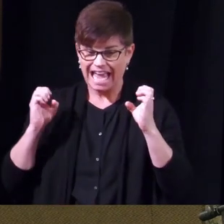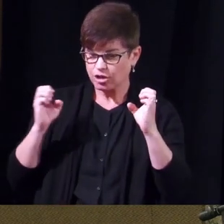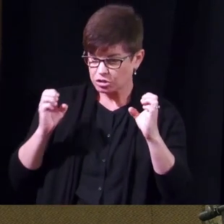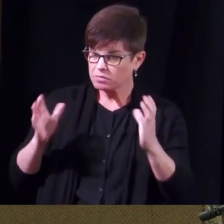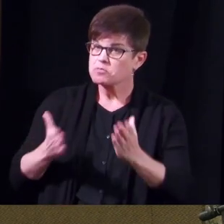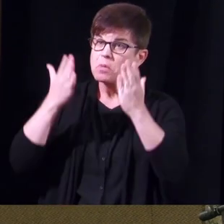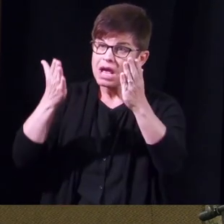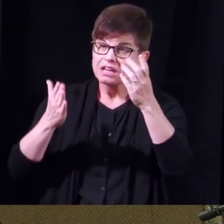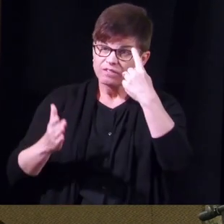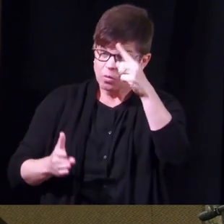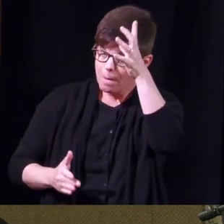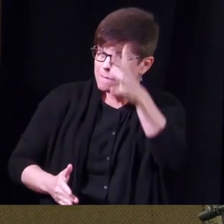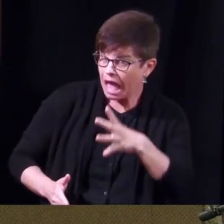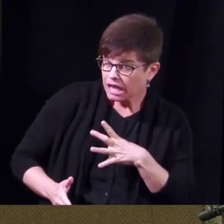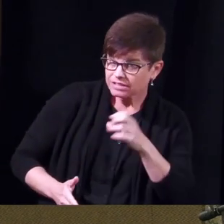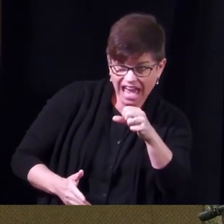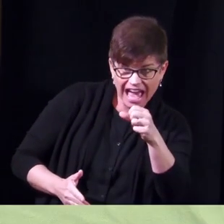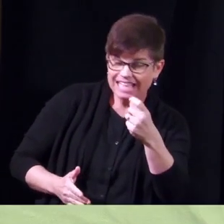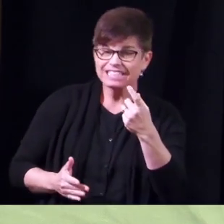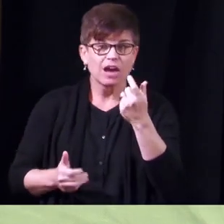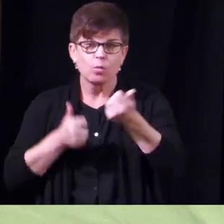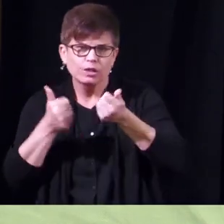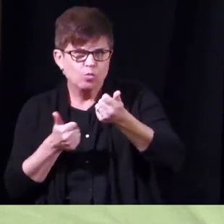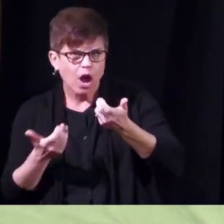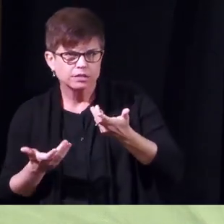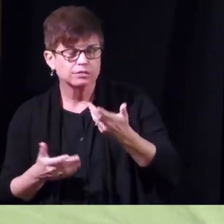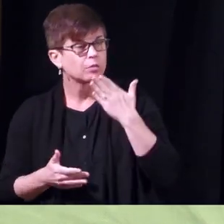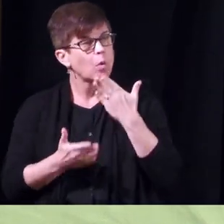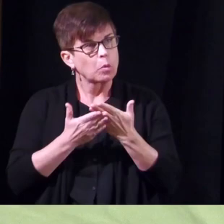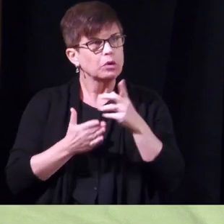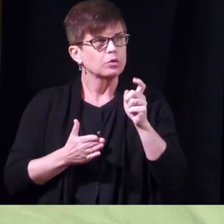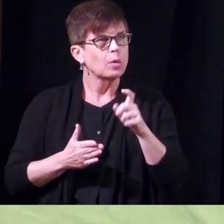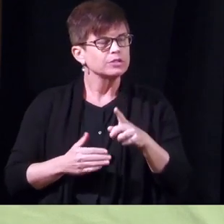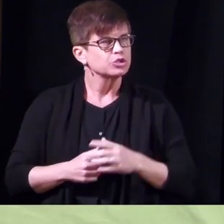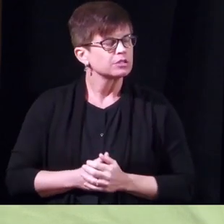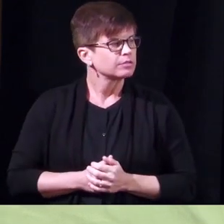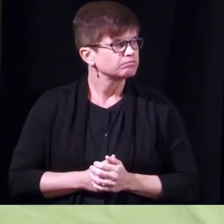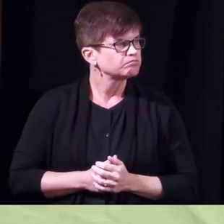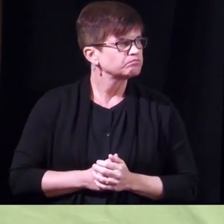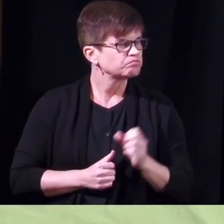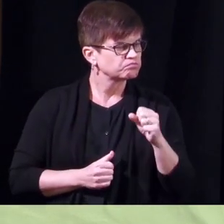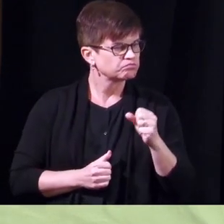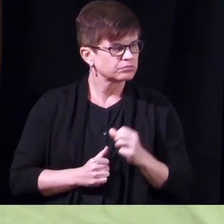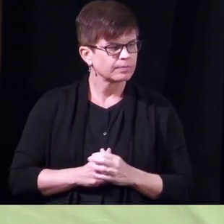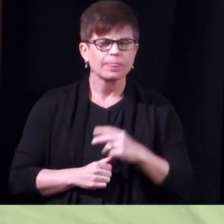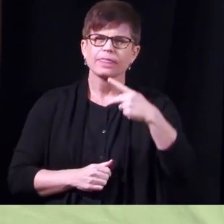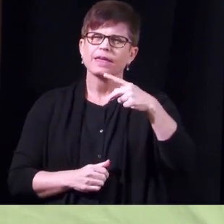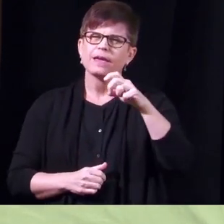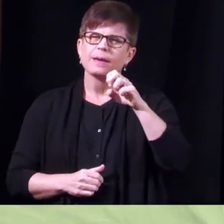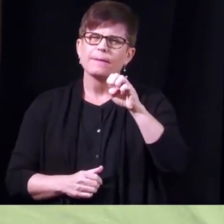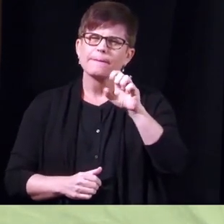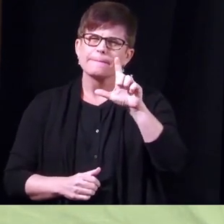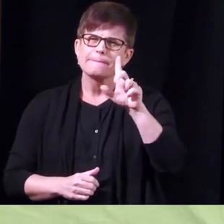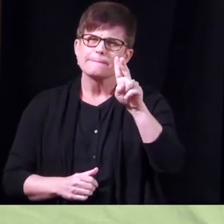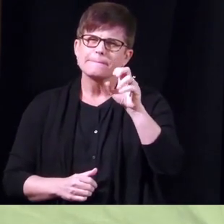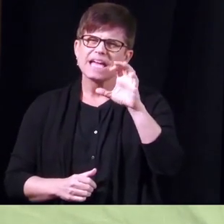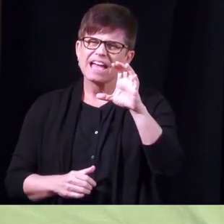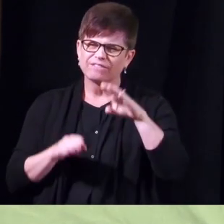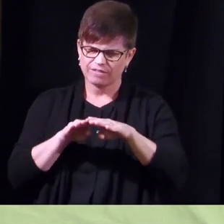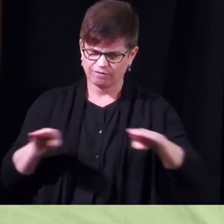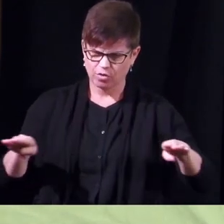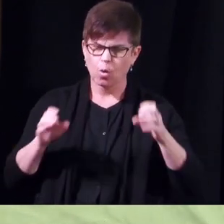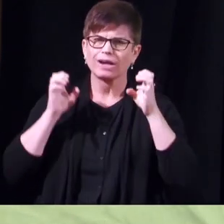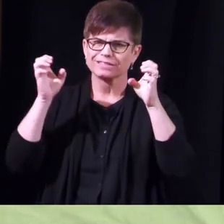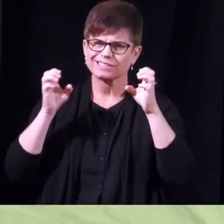would you recommend well that's a good question actually so the pelvic floor exercises really were developed